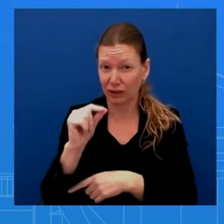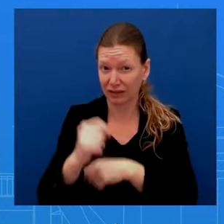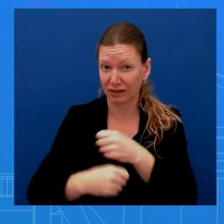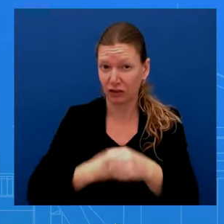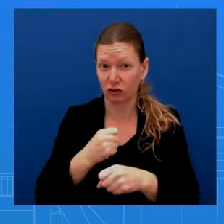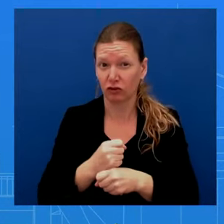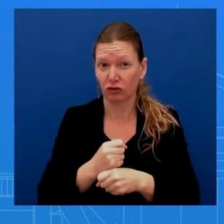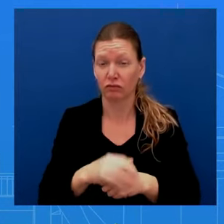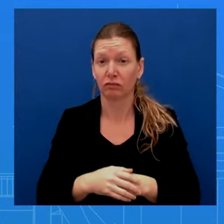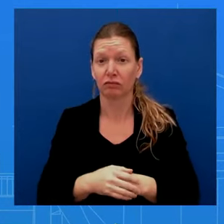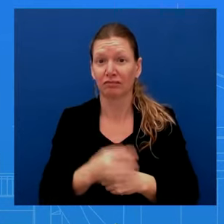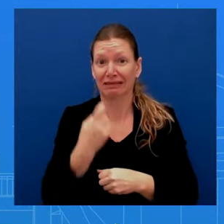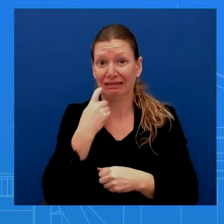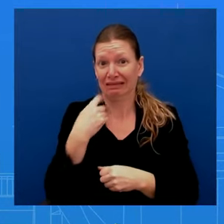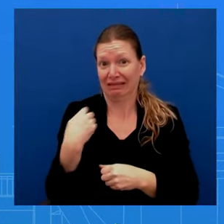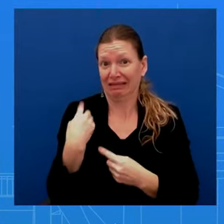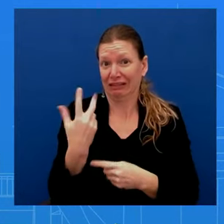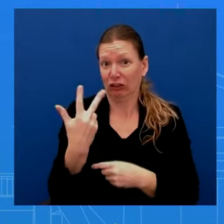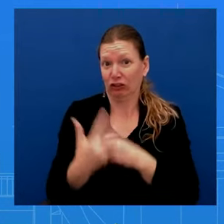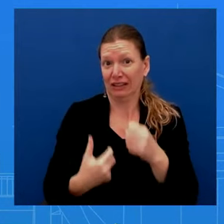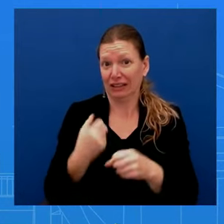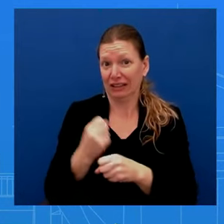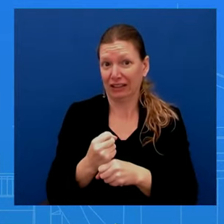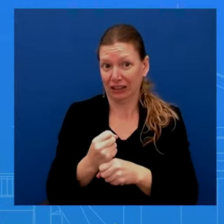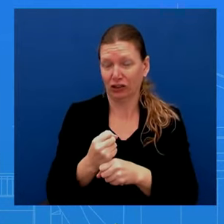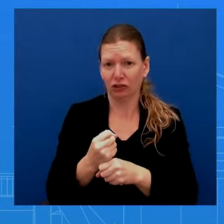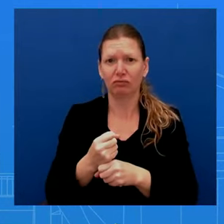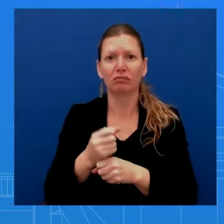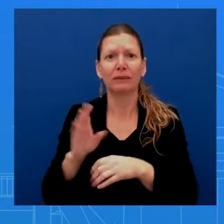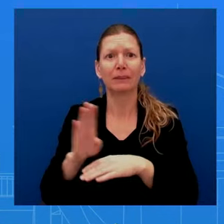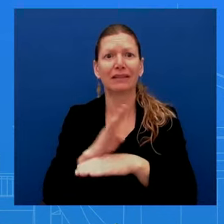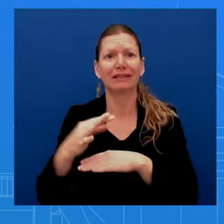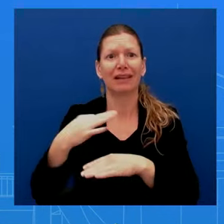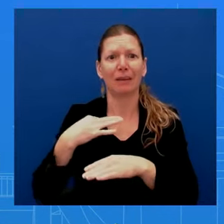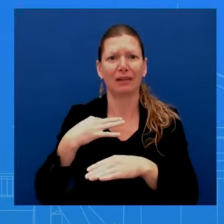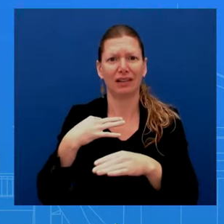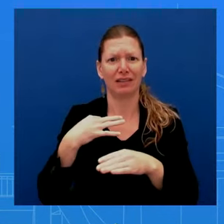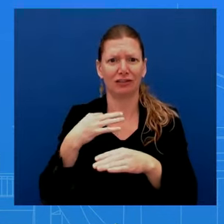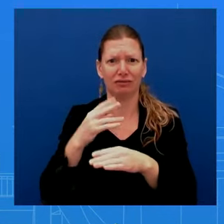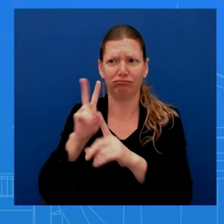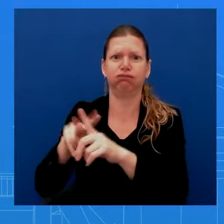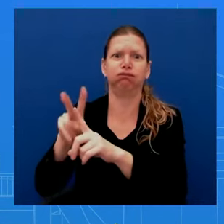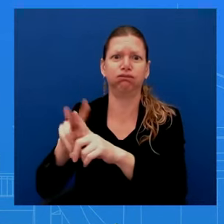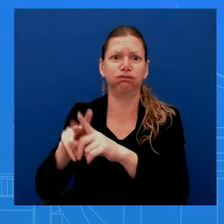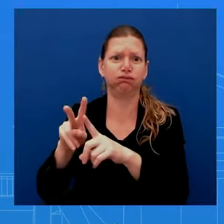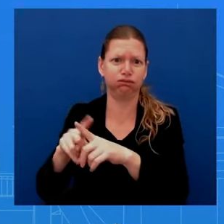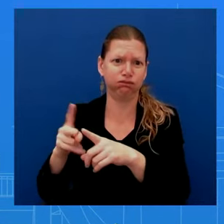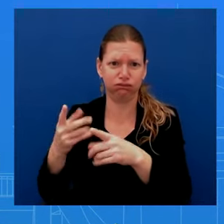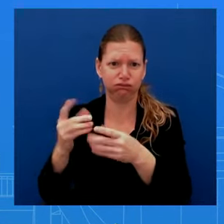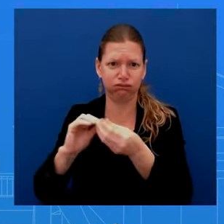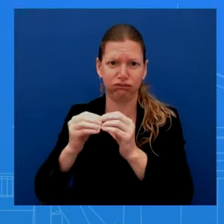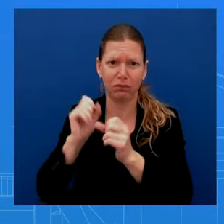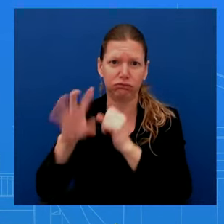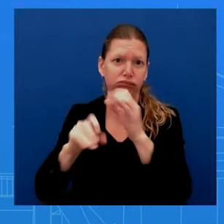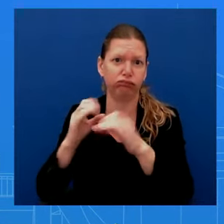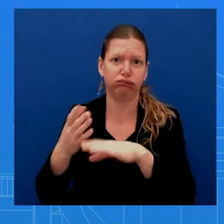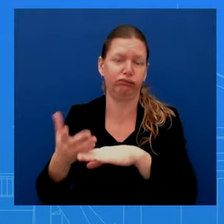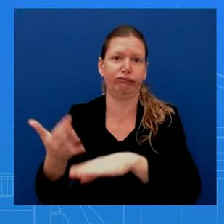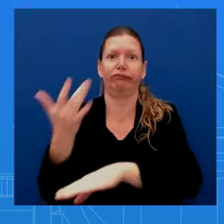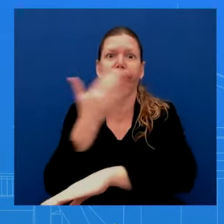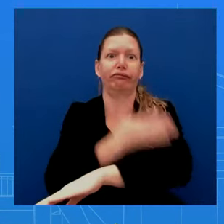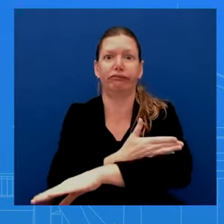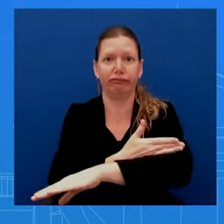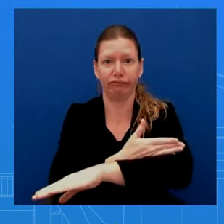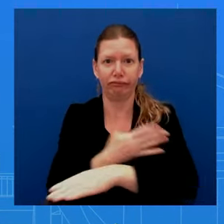business applications filed in any previous year on record. That's more applications than in all four years of the previous